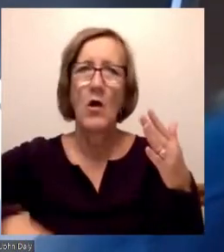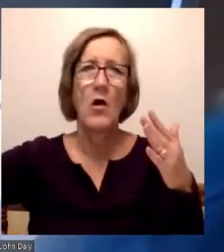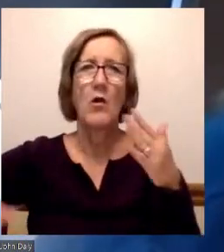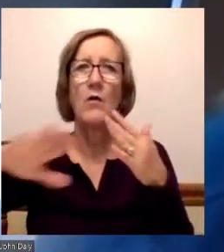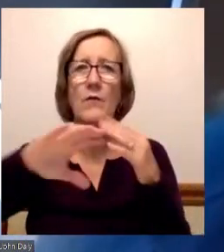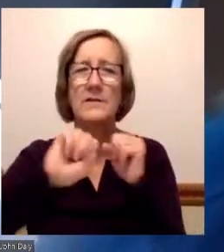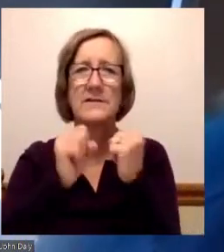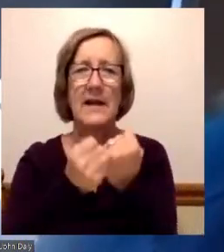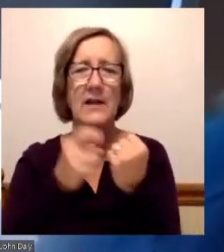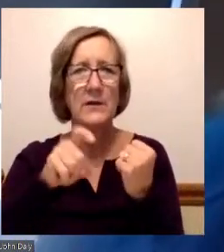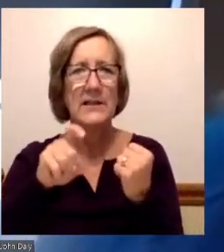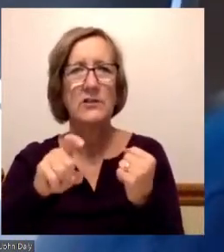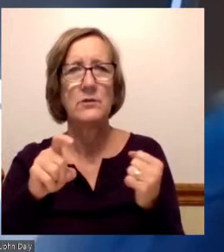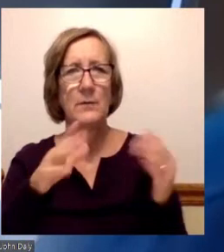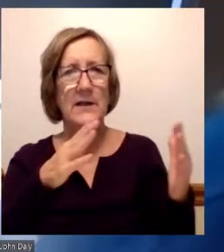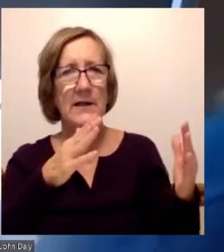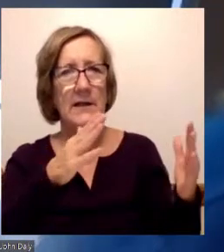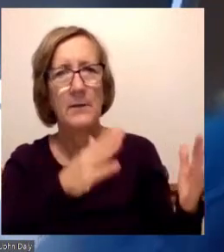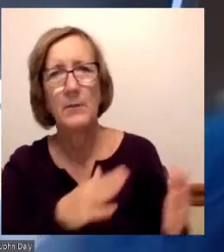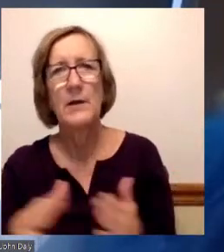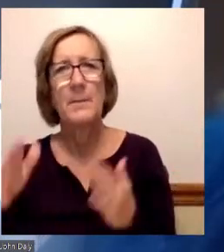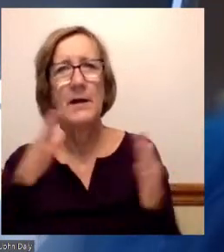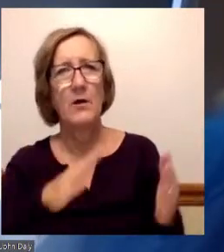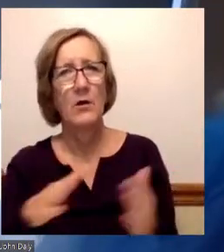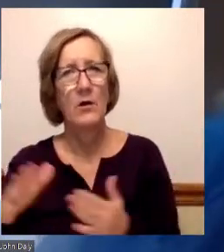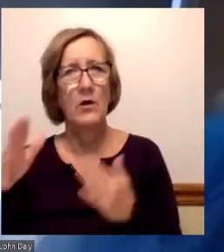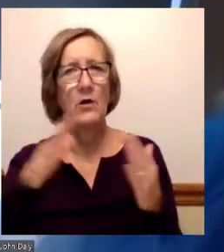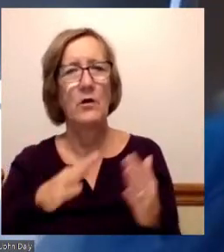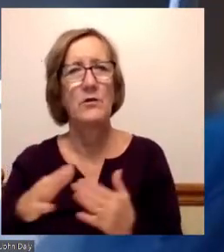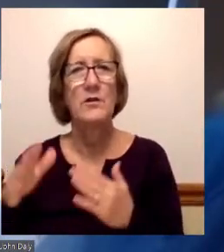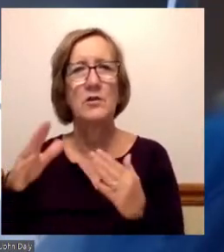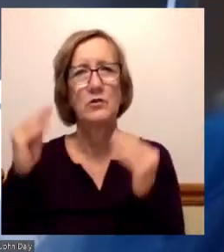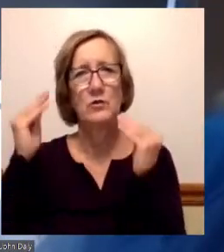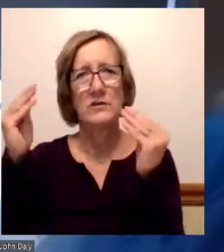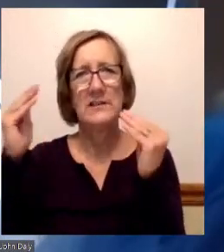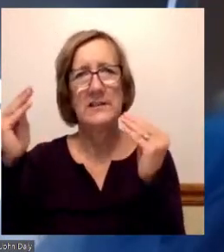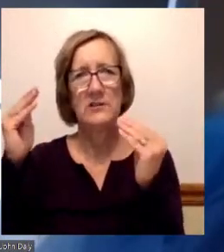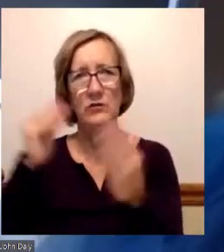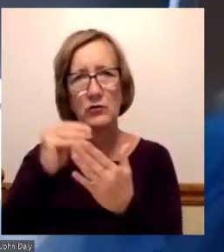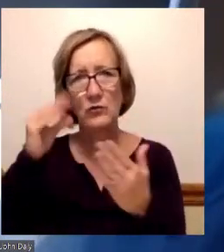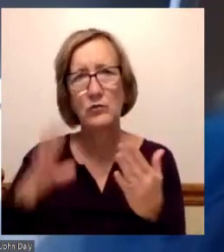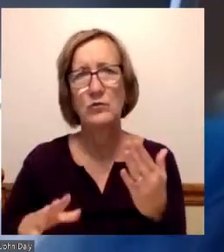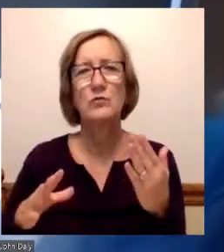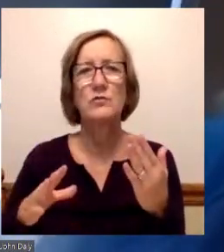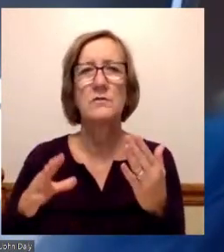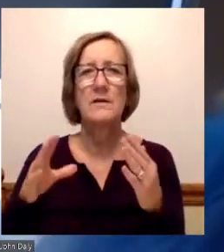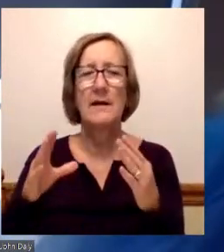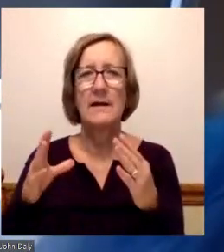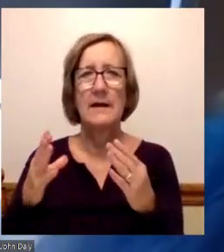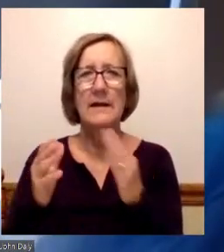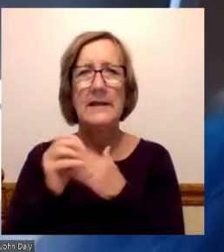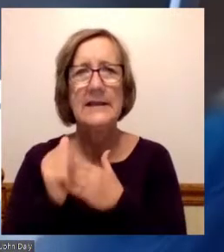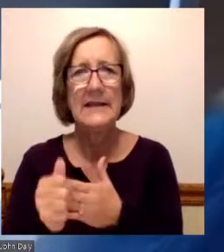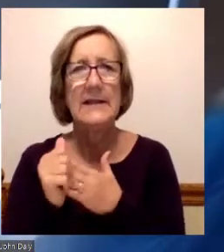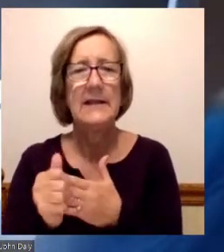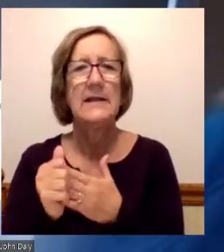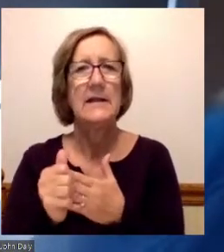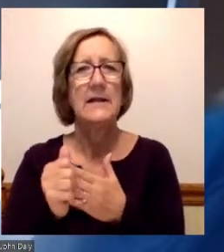better prepared to produce students that are going to be able to contribute and lead that transition.